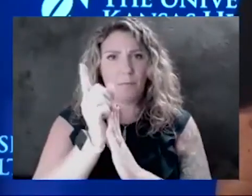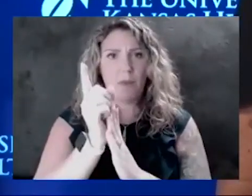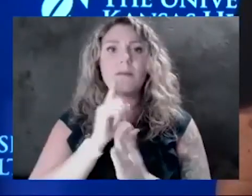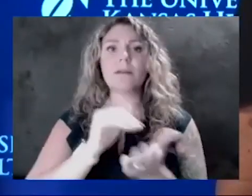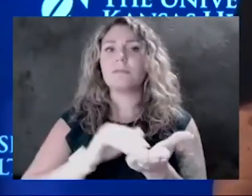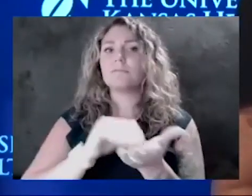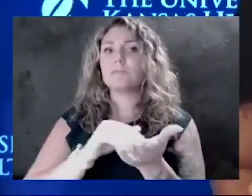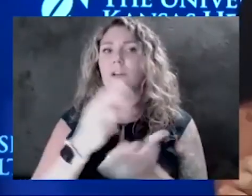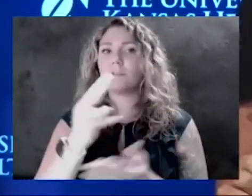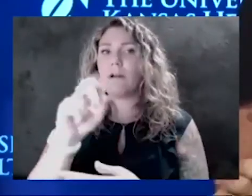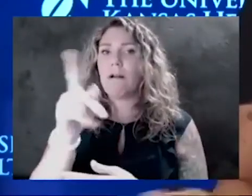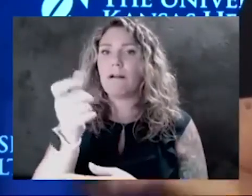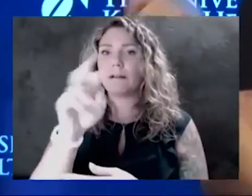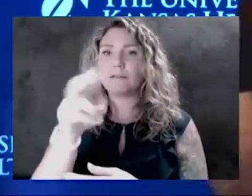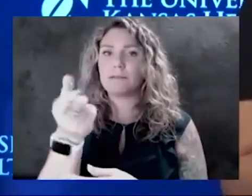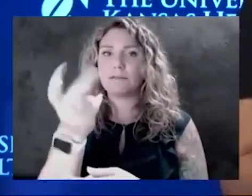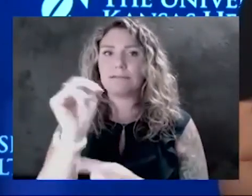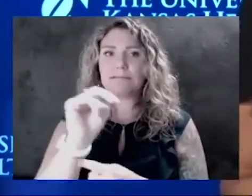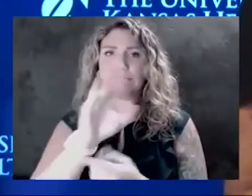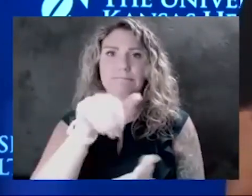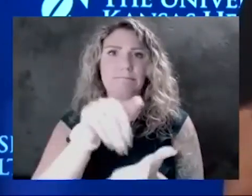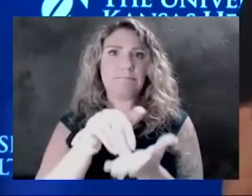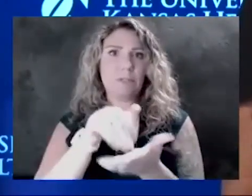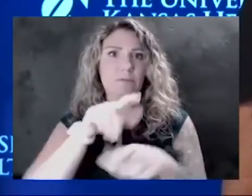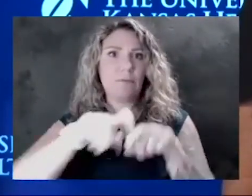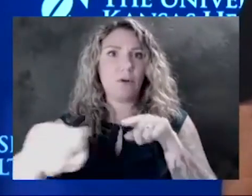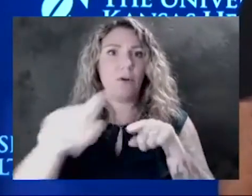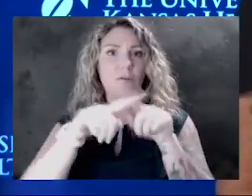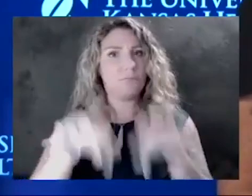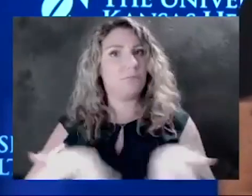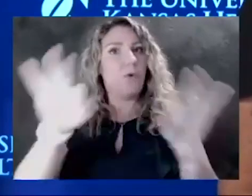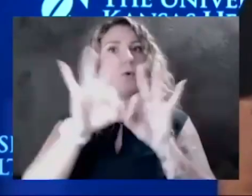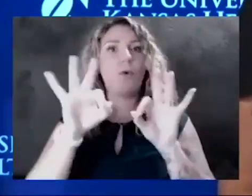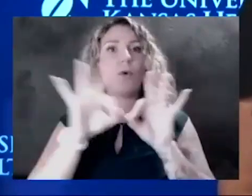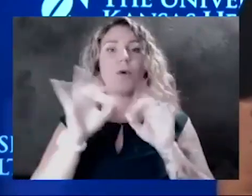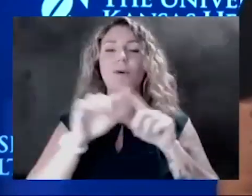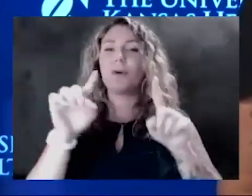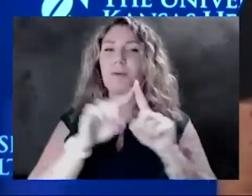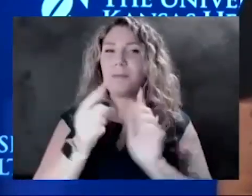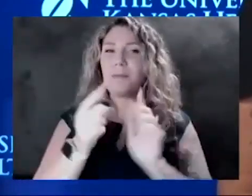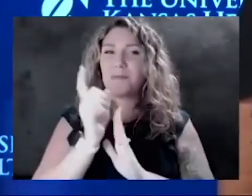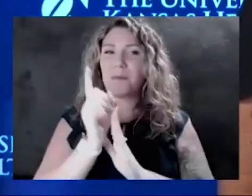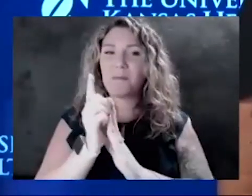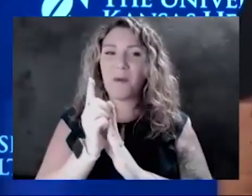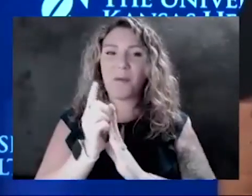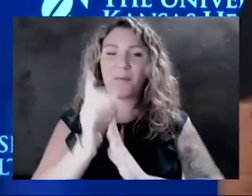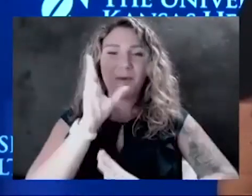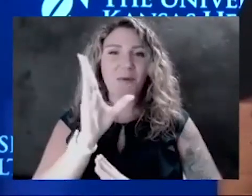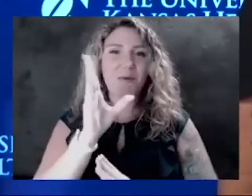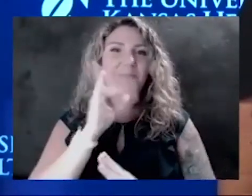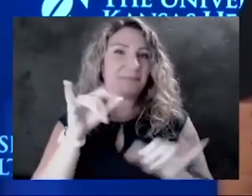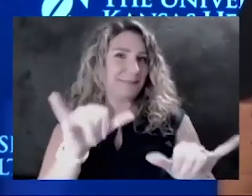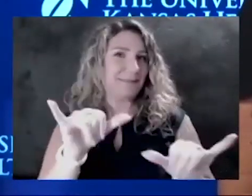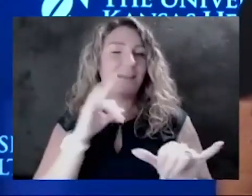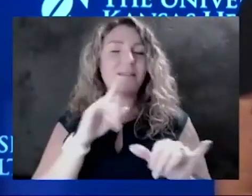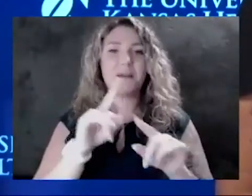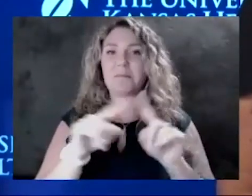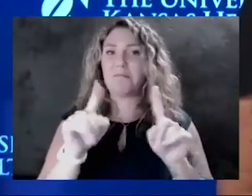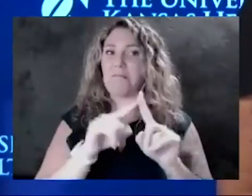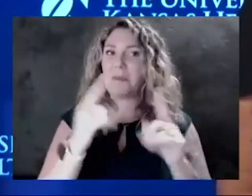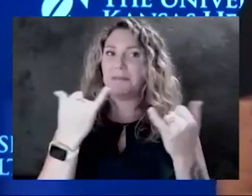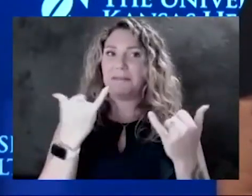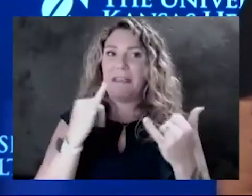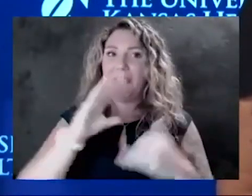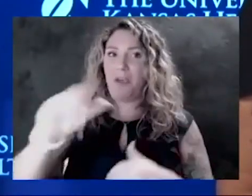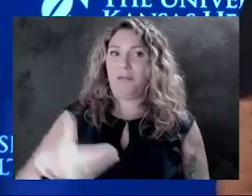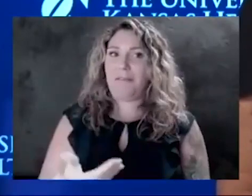call right now. Duty calls, but he's going to join me here in just a moment. So please stay with us, but we're going to turn to our guests. We're just going to jump into it. Both